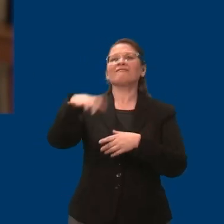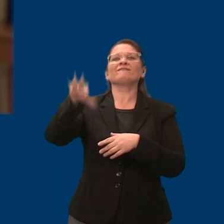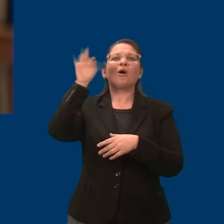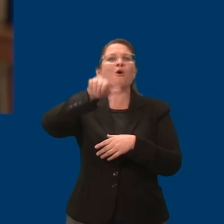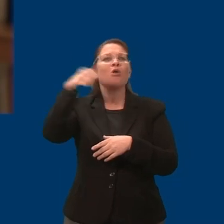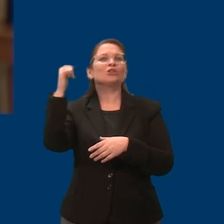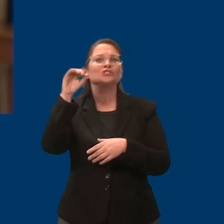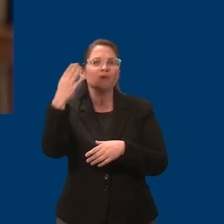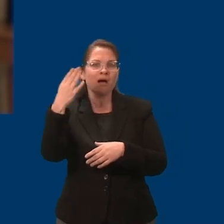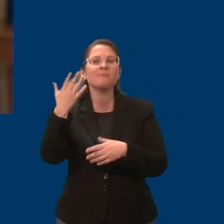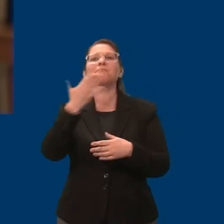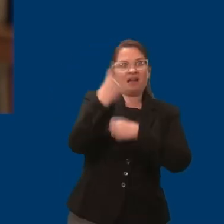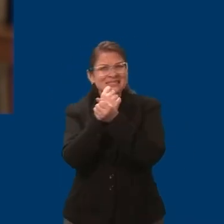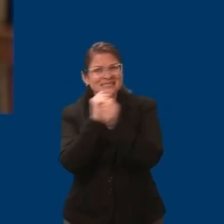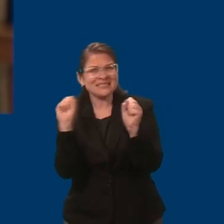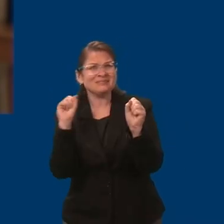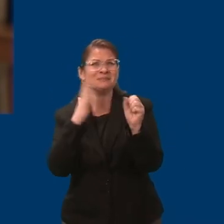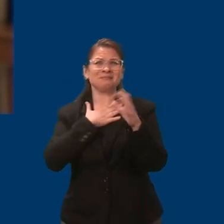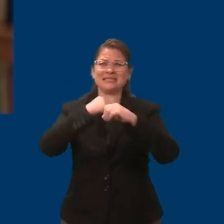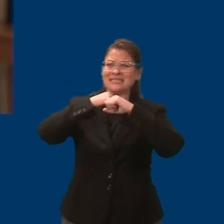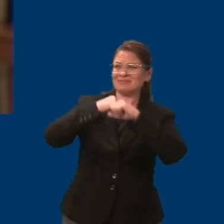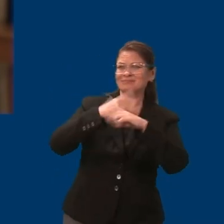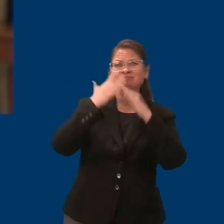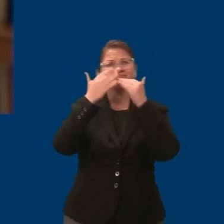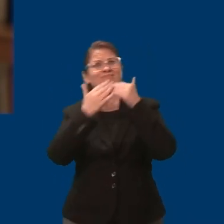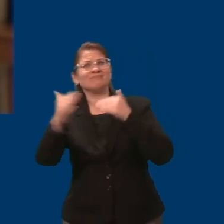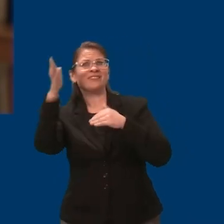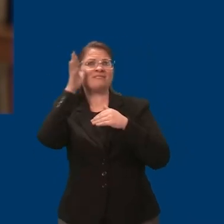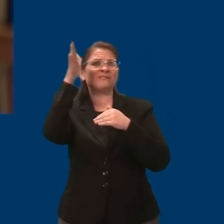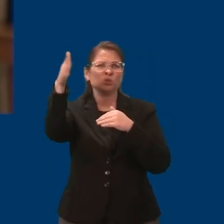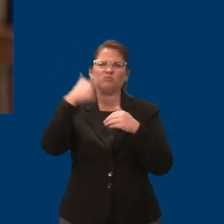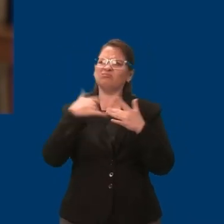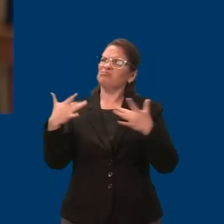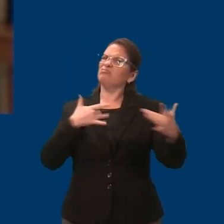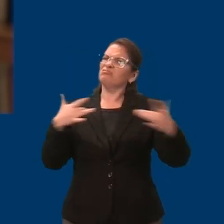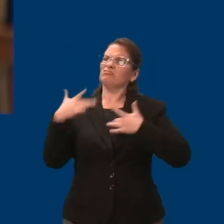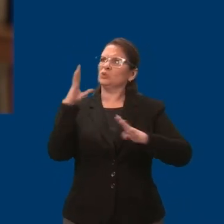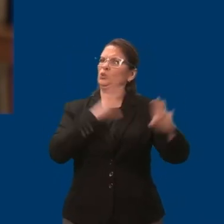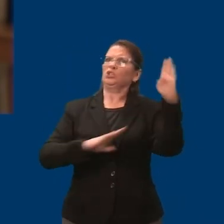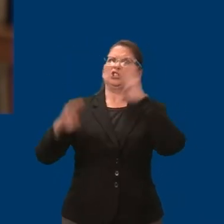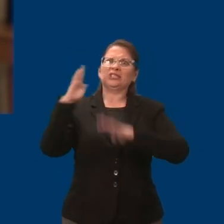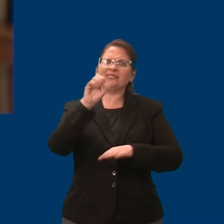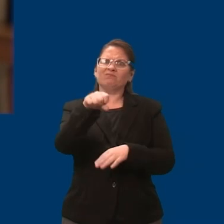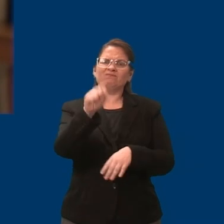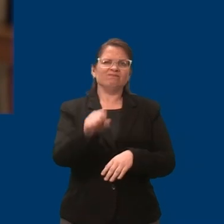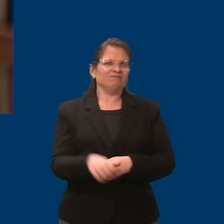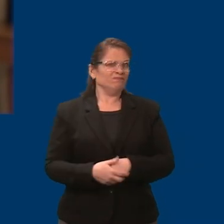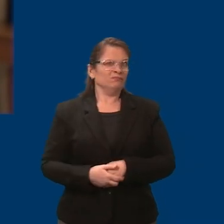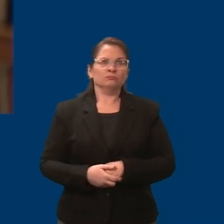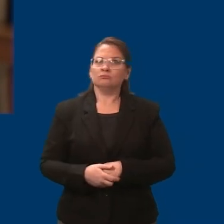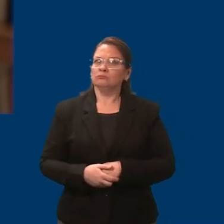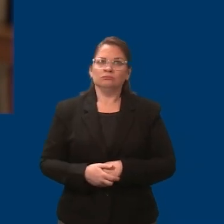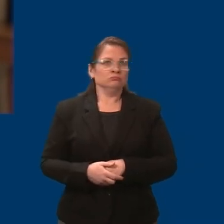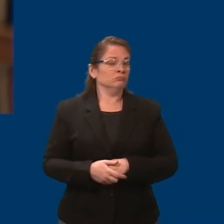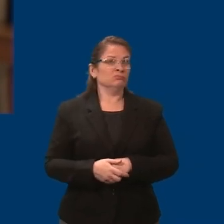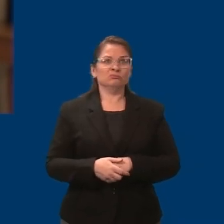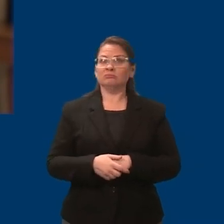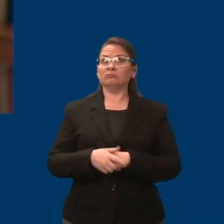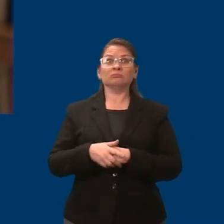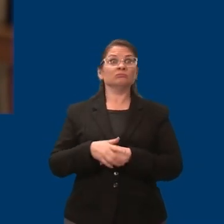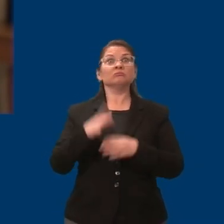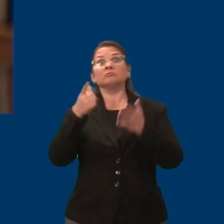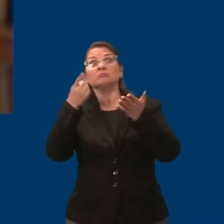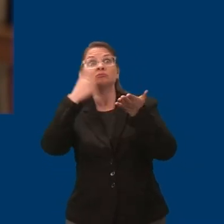paying for her future. Today I'm fine, but will I work tomorrow, next week, or next year when my parents